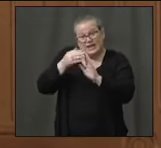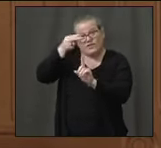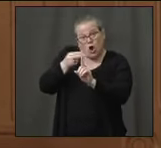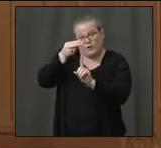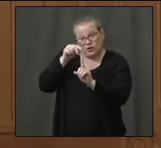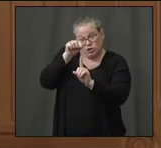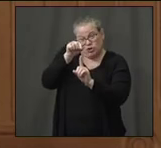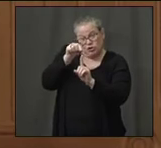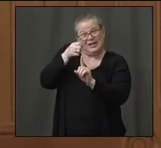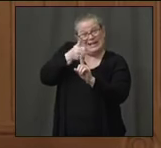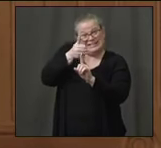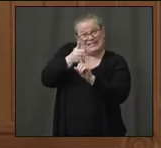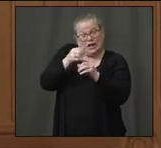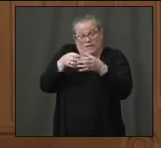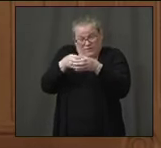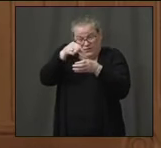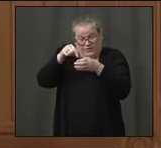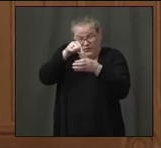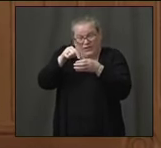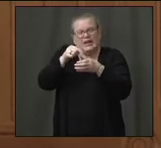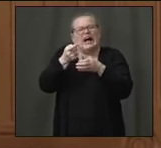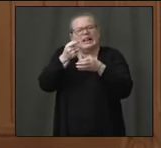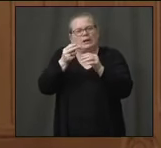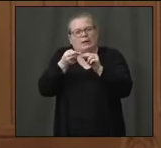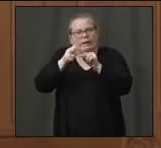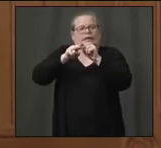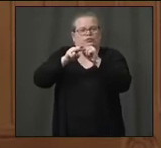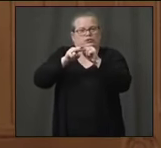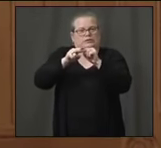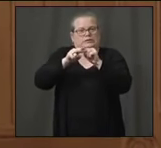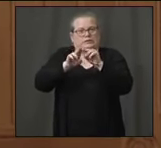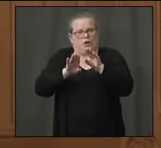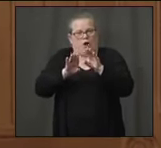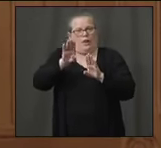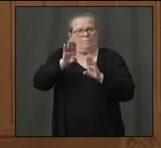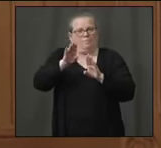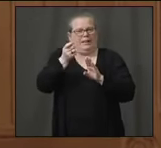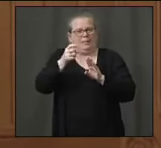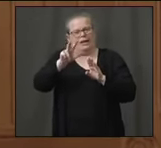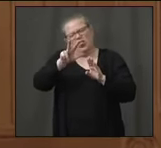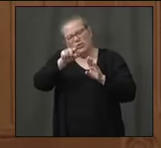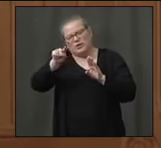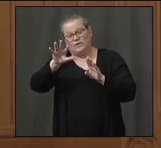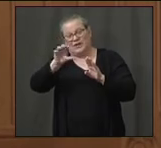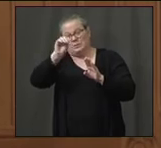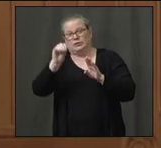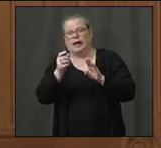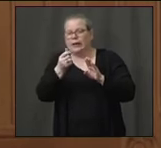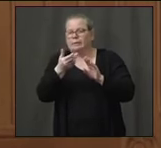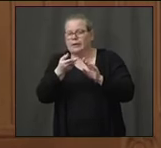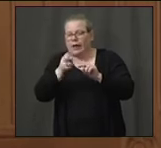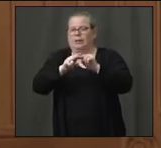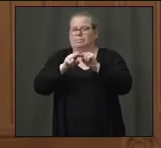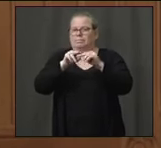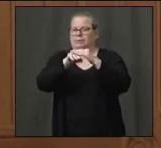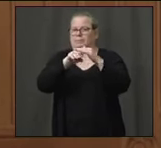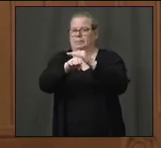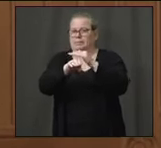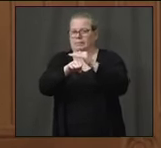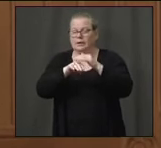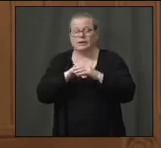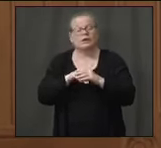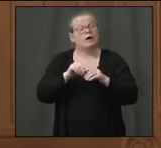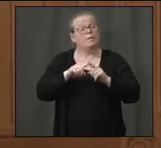declines in some geographies and regions in the state and increases in others. But when we look at capacity in Hartford in particular,